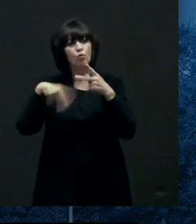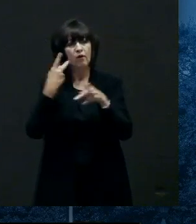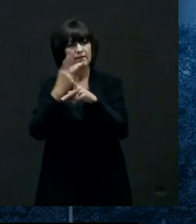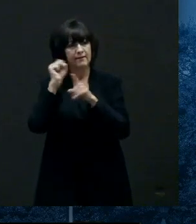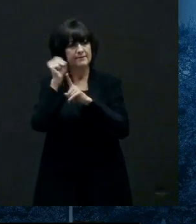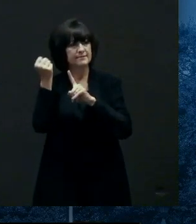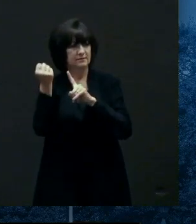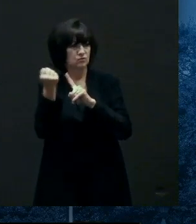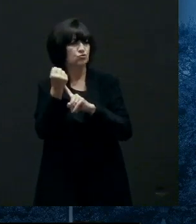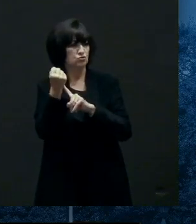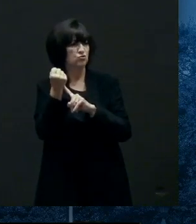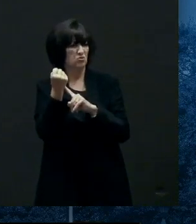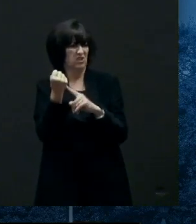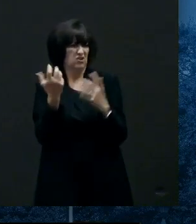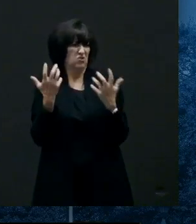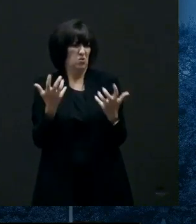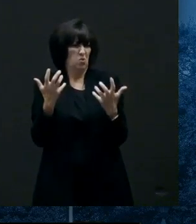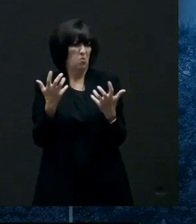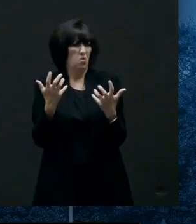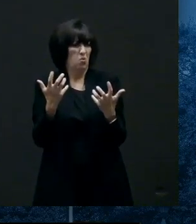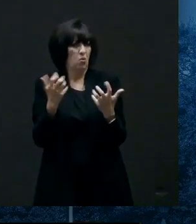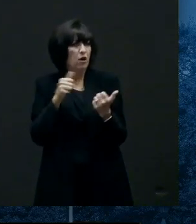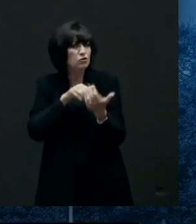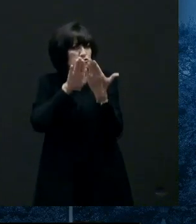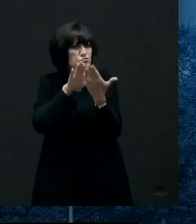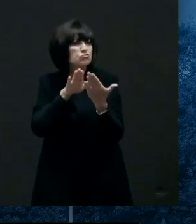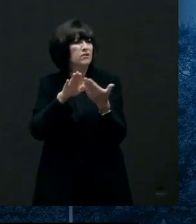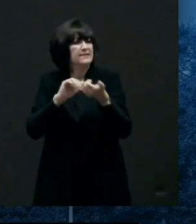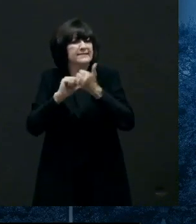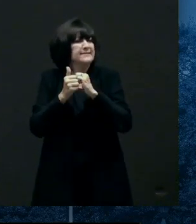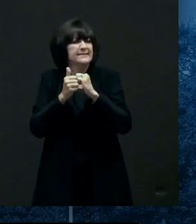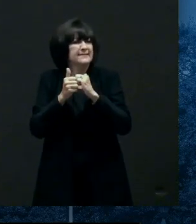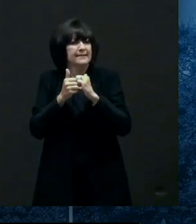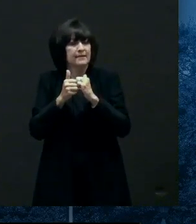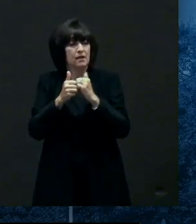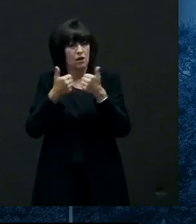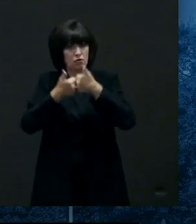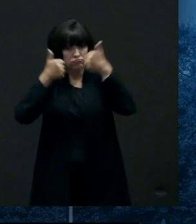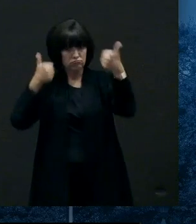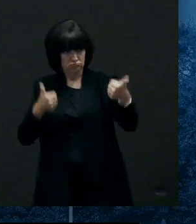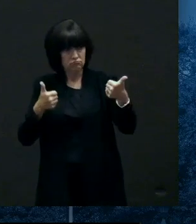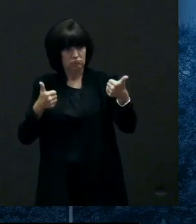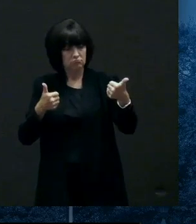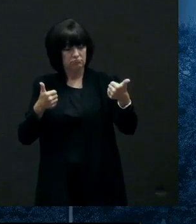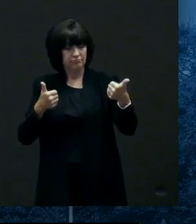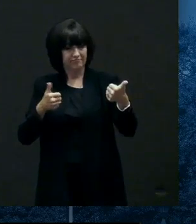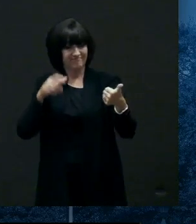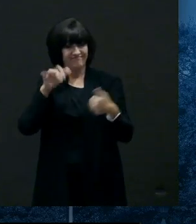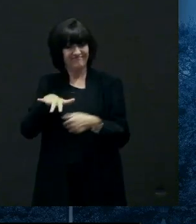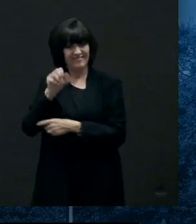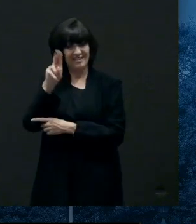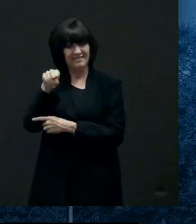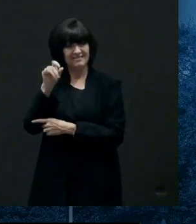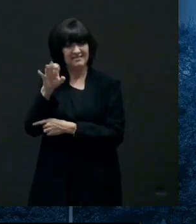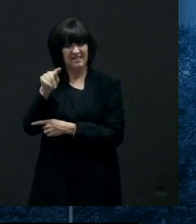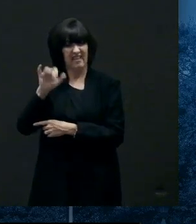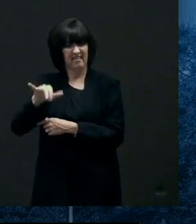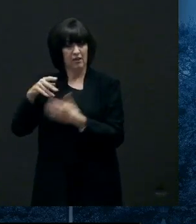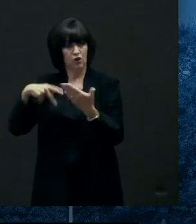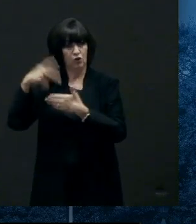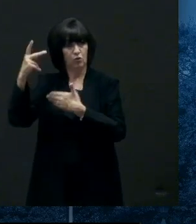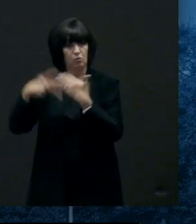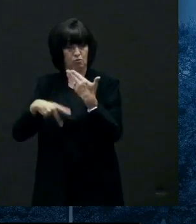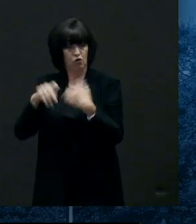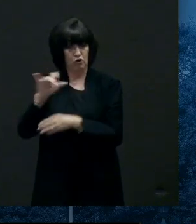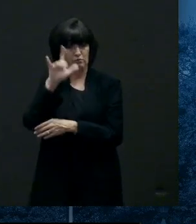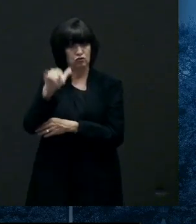that uh that need to be addressed in a long-term basis as the sunset approaches uh in july of